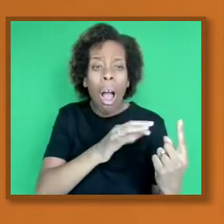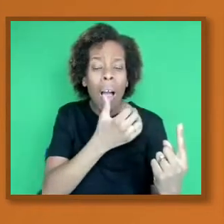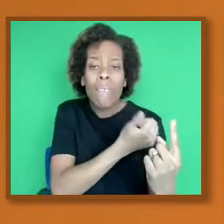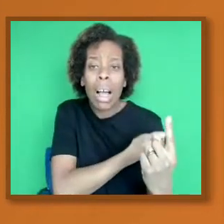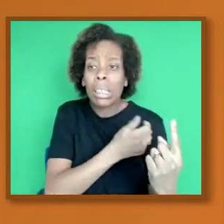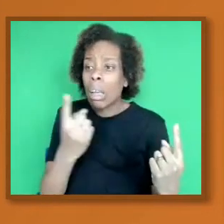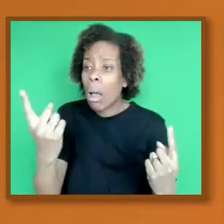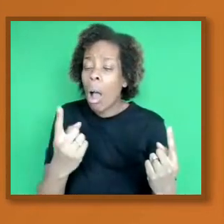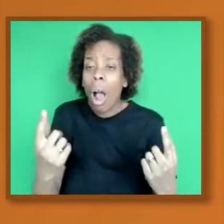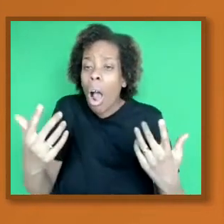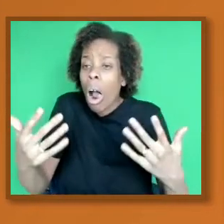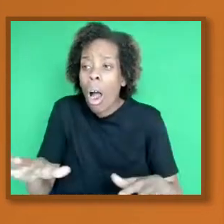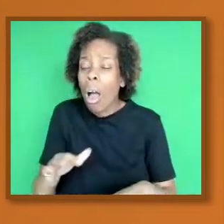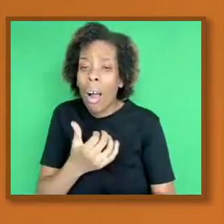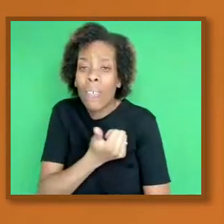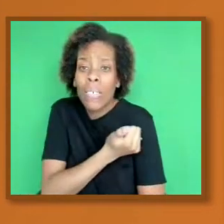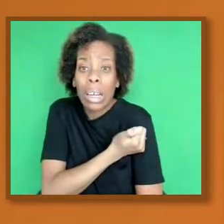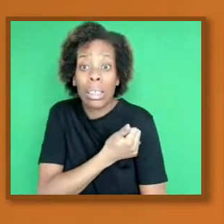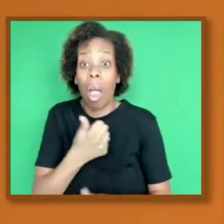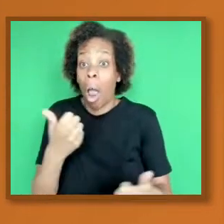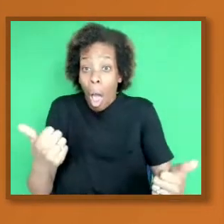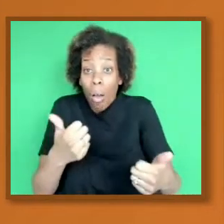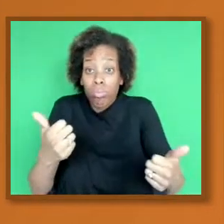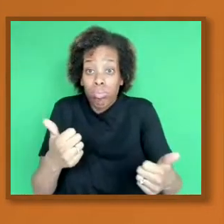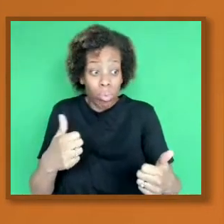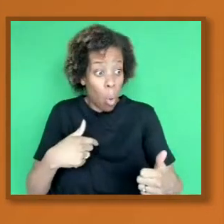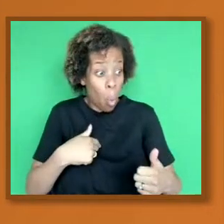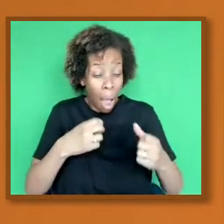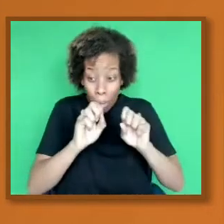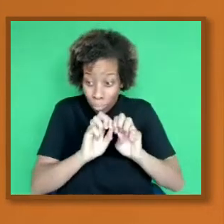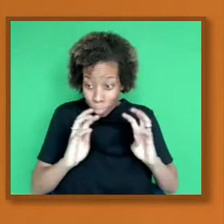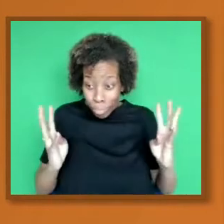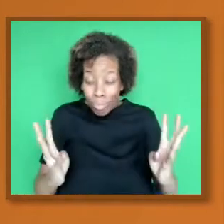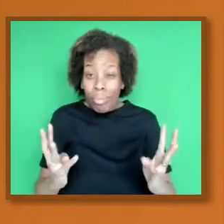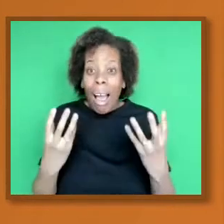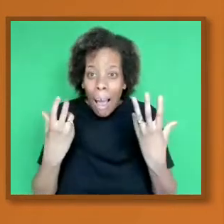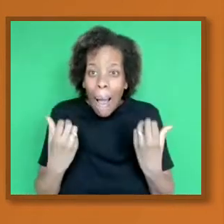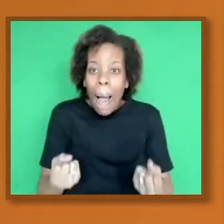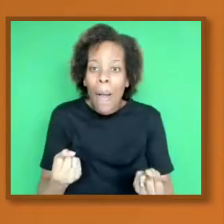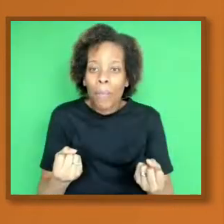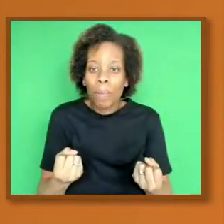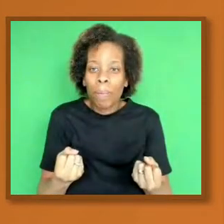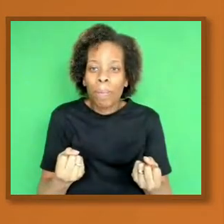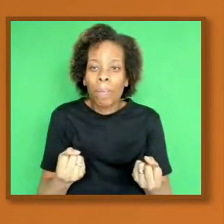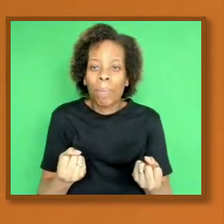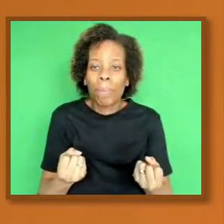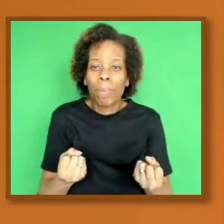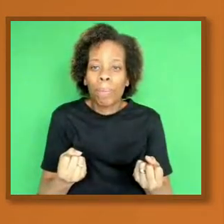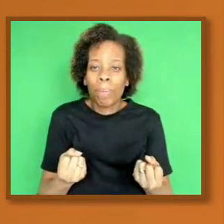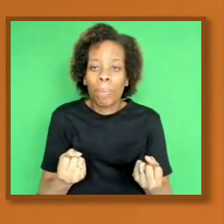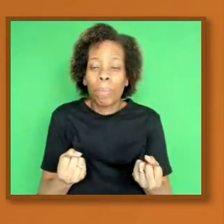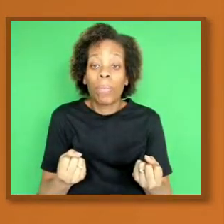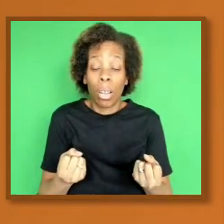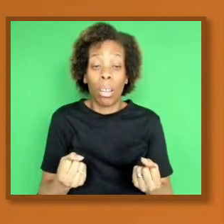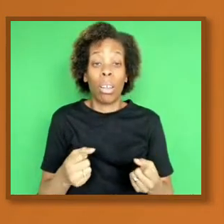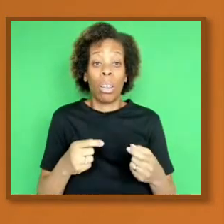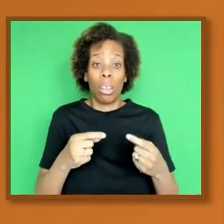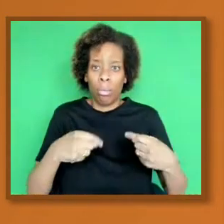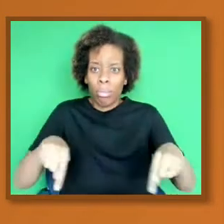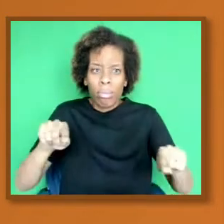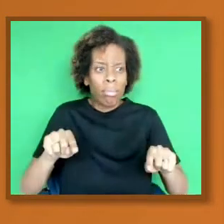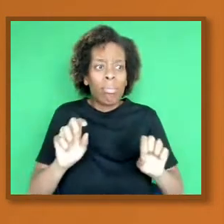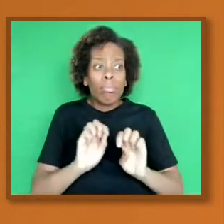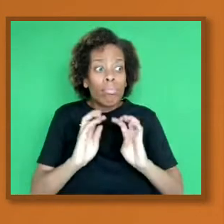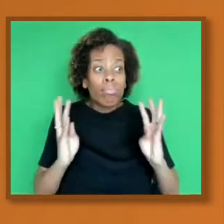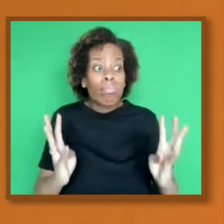is that the opportunity for those people that are not vaccinated to meet is far, far reduced. It's not likely to happen.